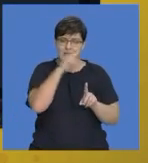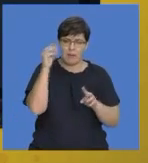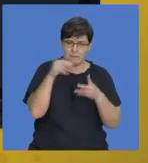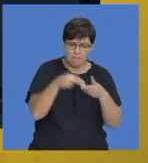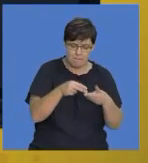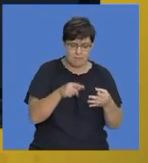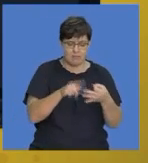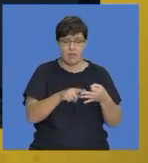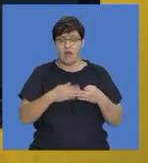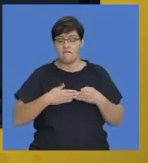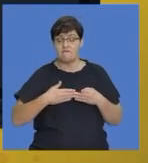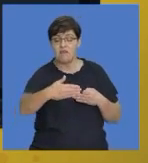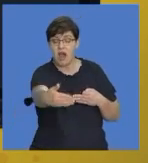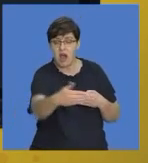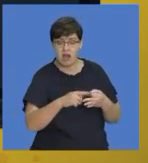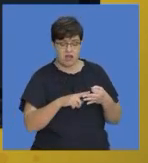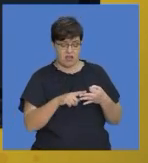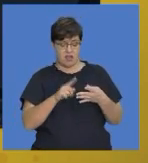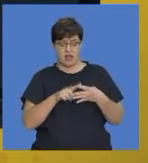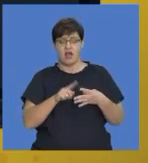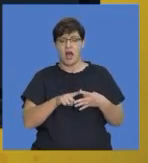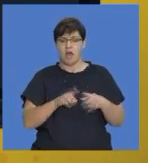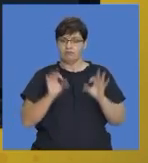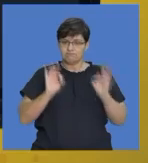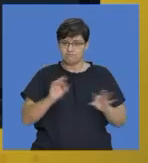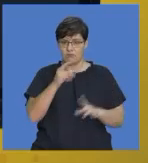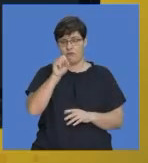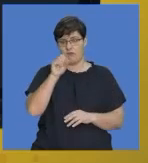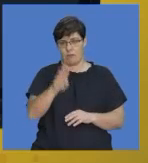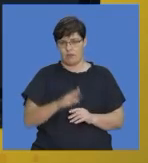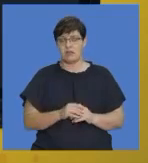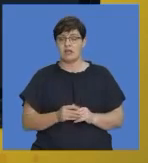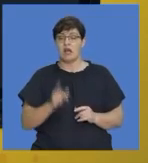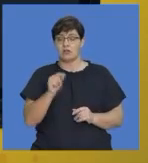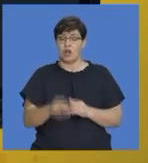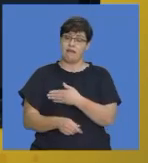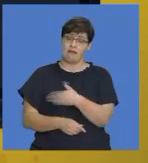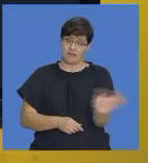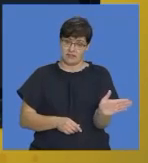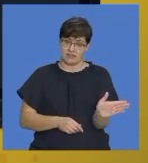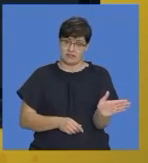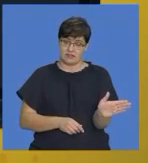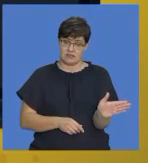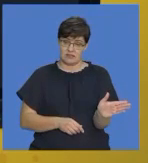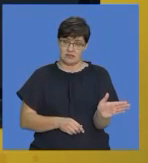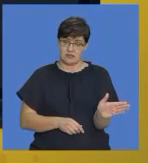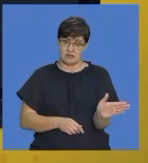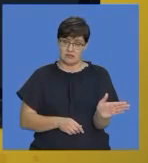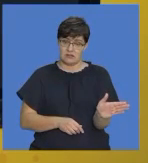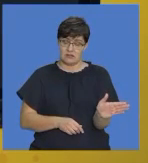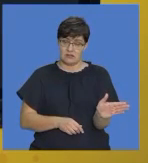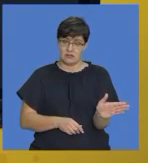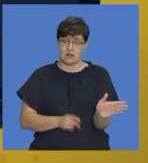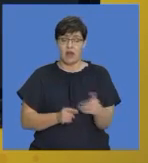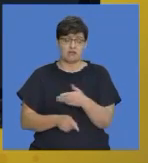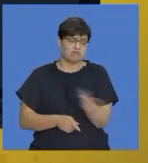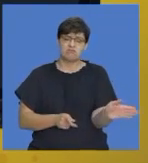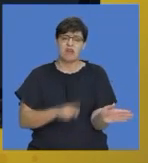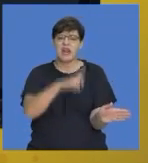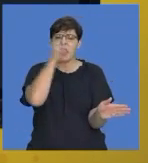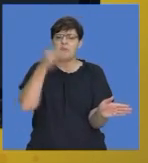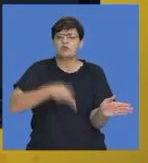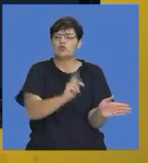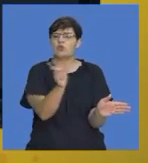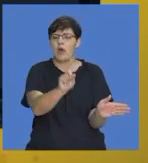And you use the proper verbs. So, if it's turn left into which street? Or turn right into